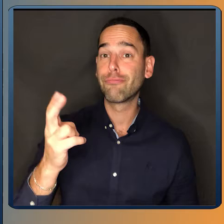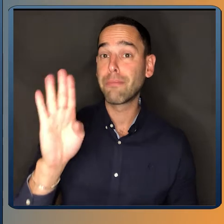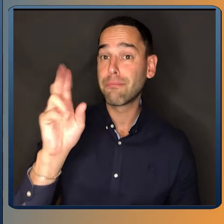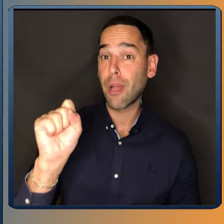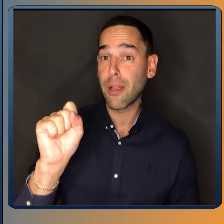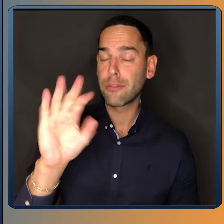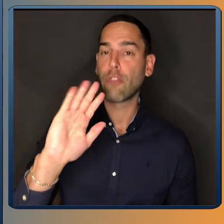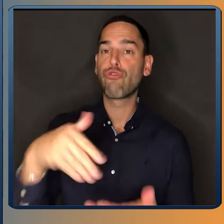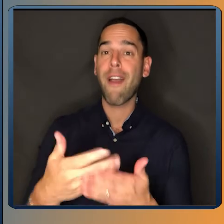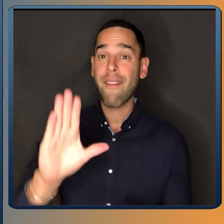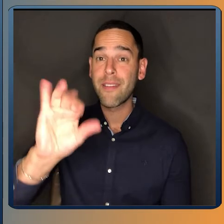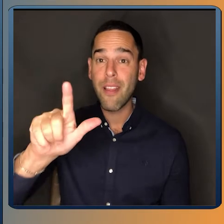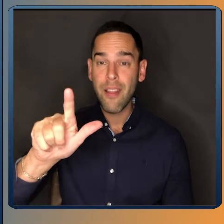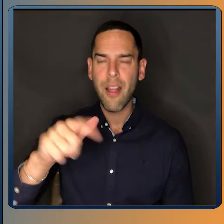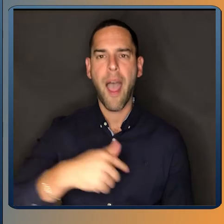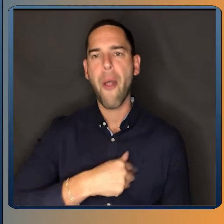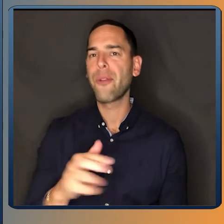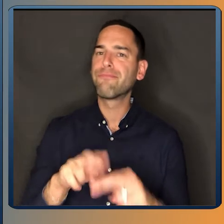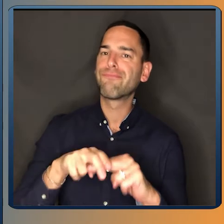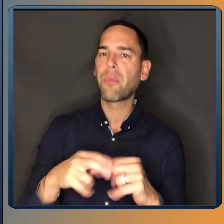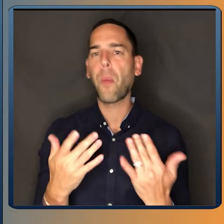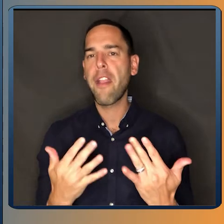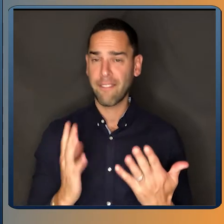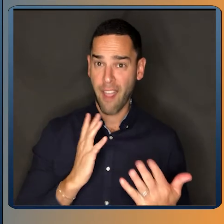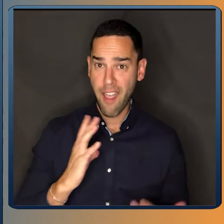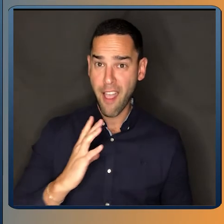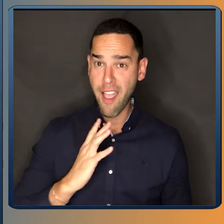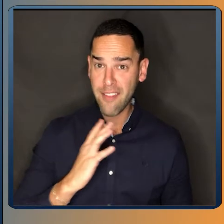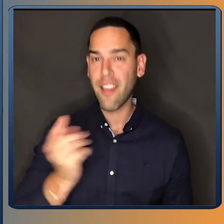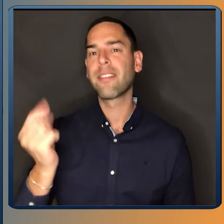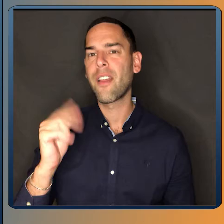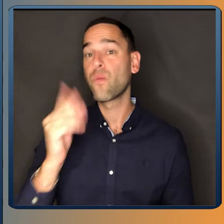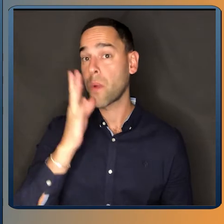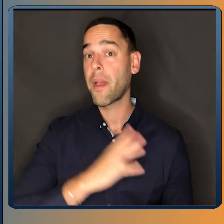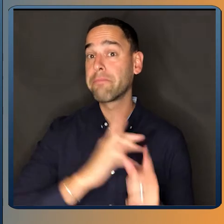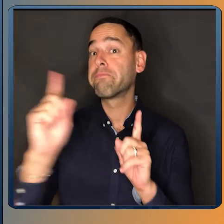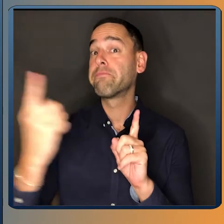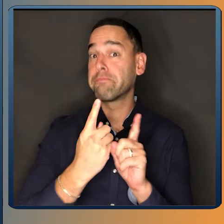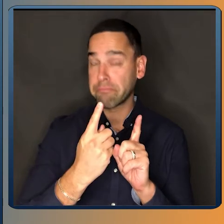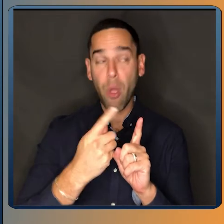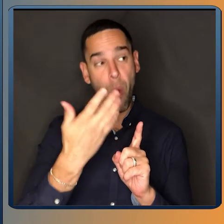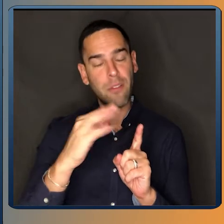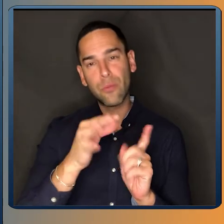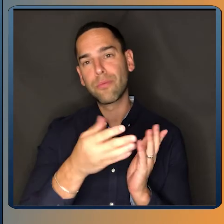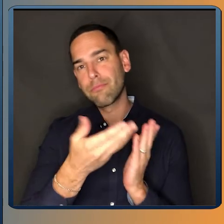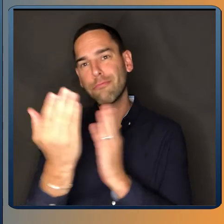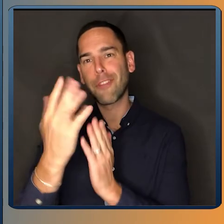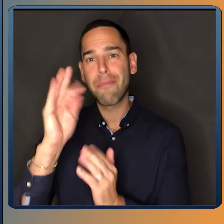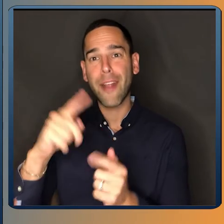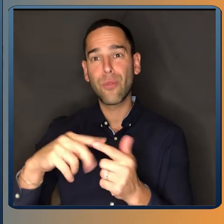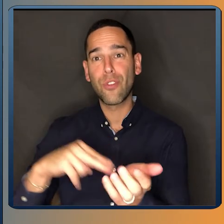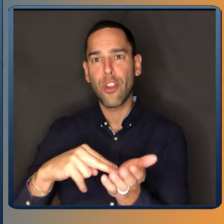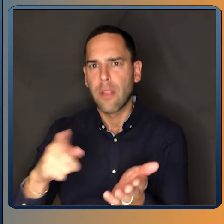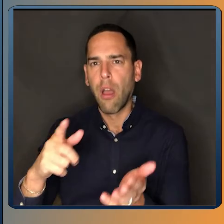took the bus. When I finally get there, I was fine until I get close to the lady that was going to take